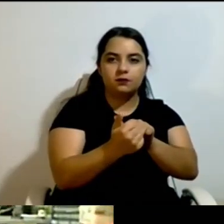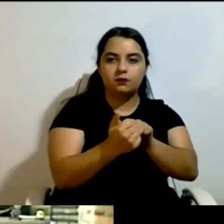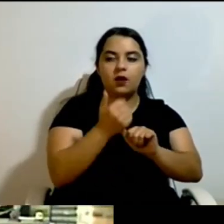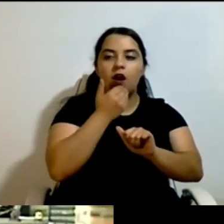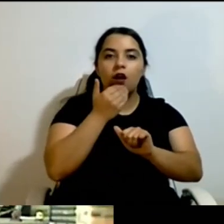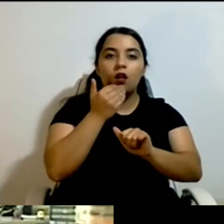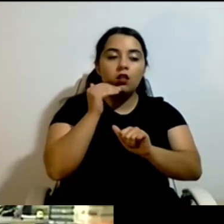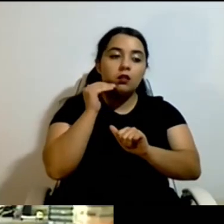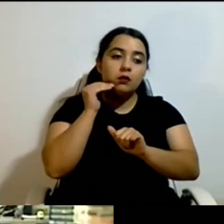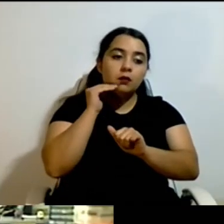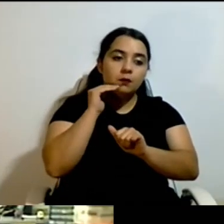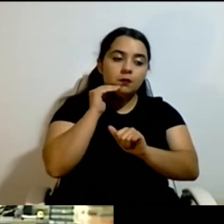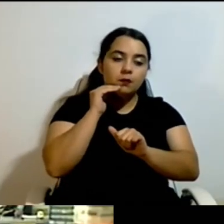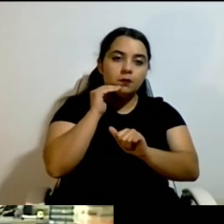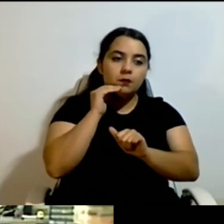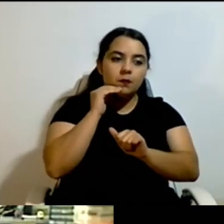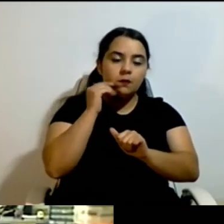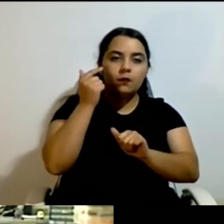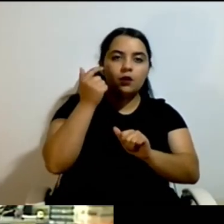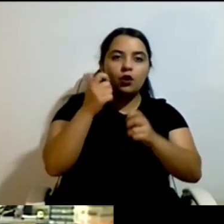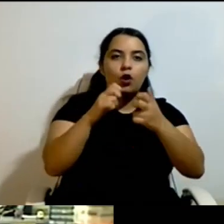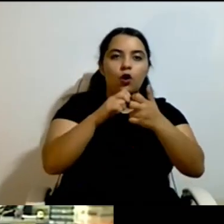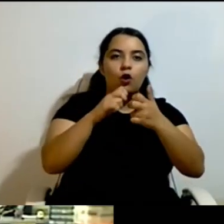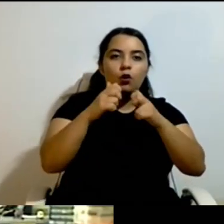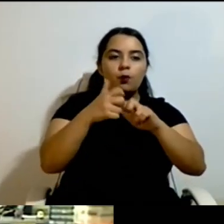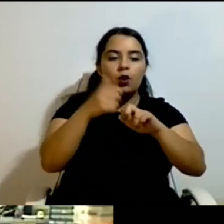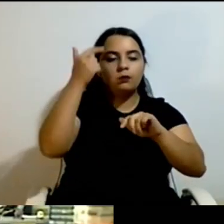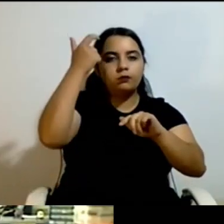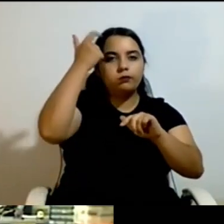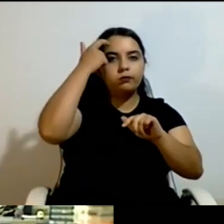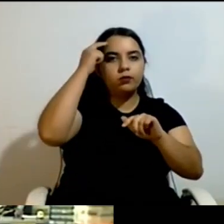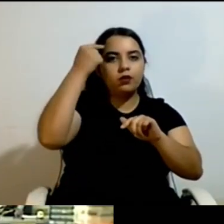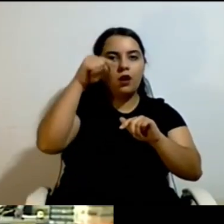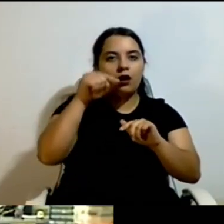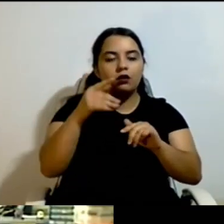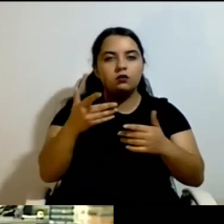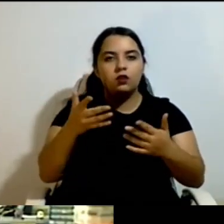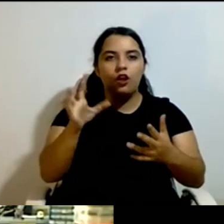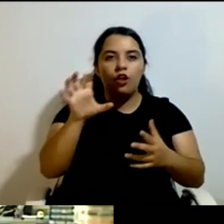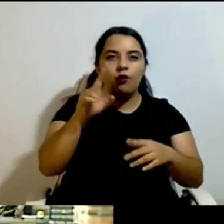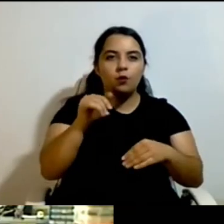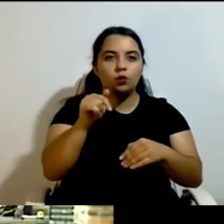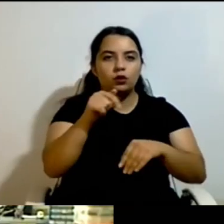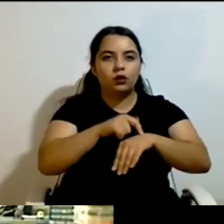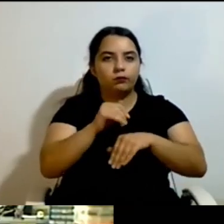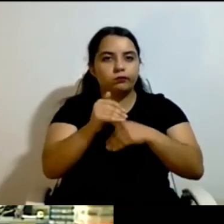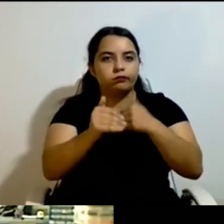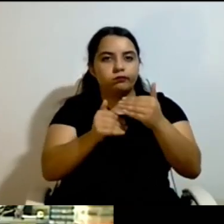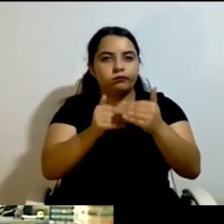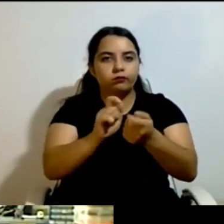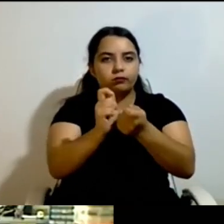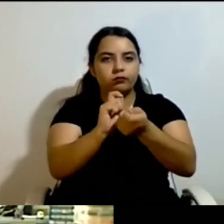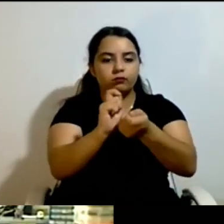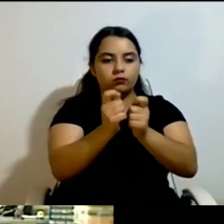psychiatric disability. It's a provision that's there, but still the organization, the big organization